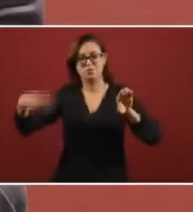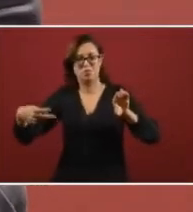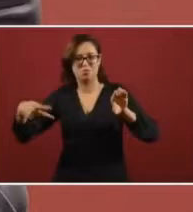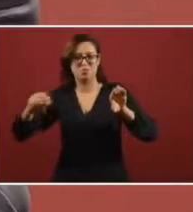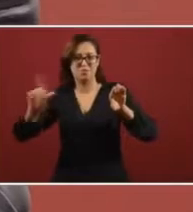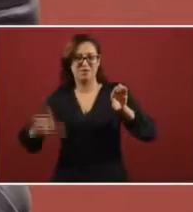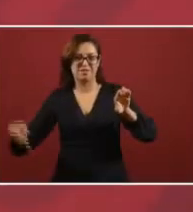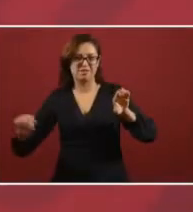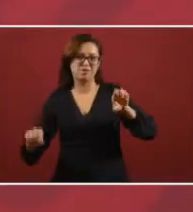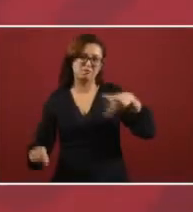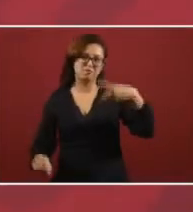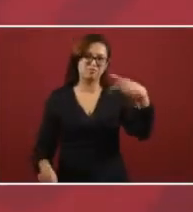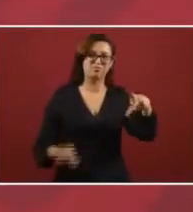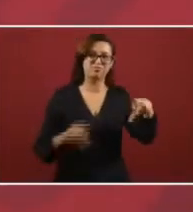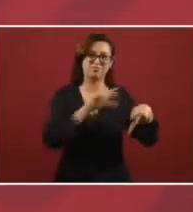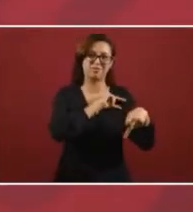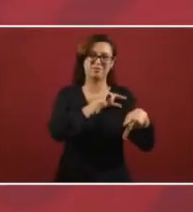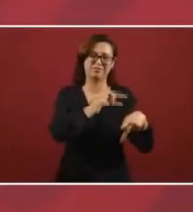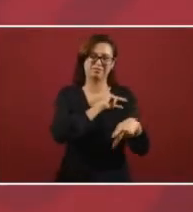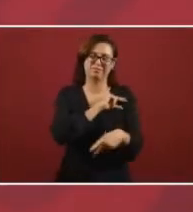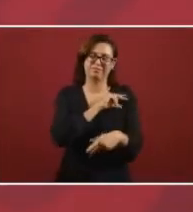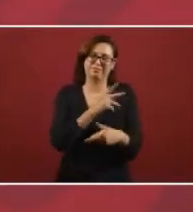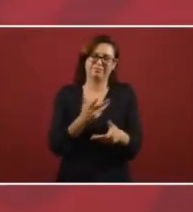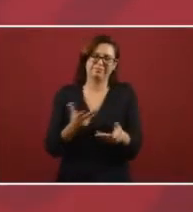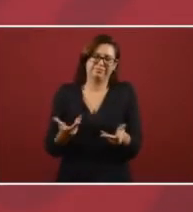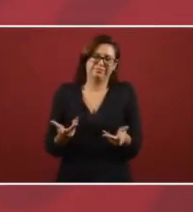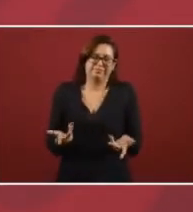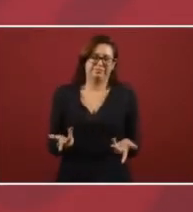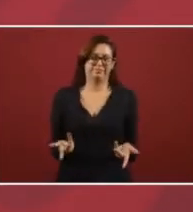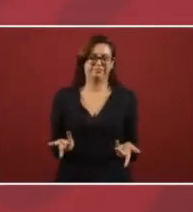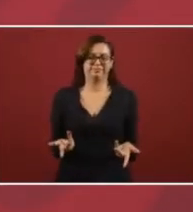among with these business companies